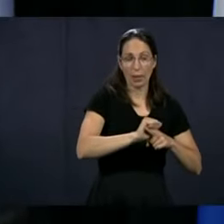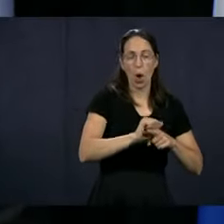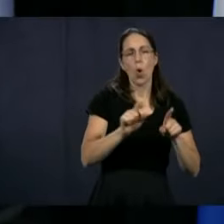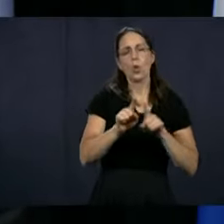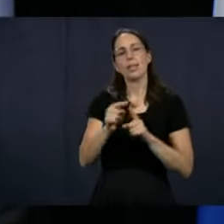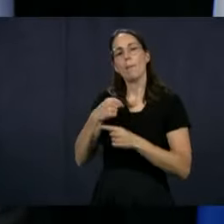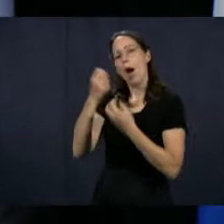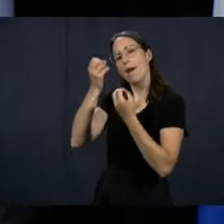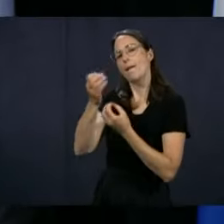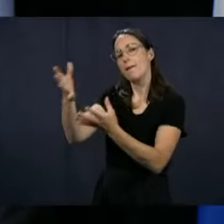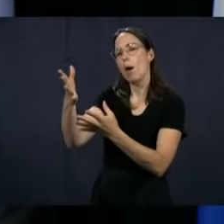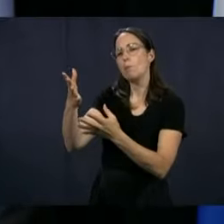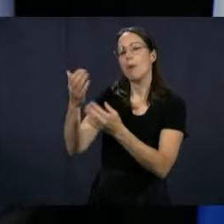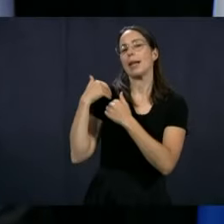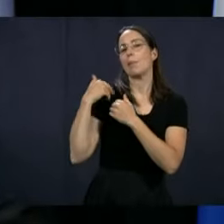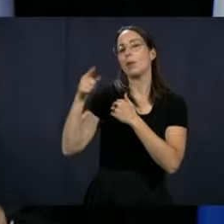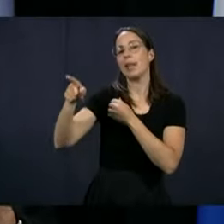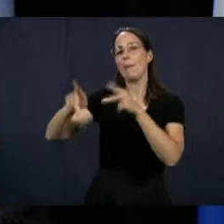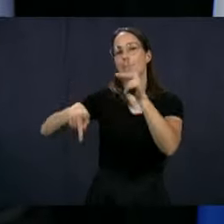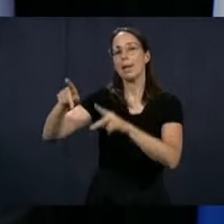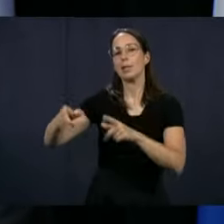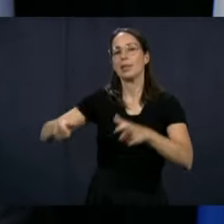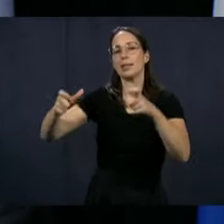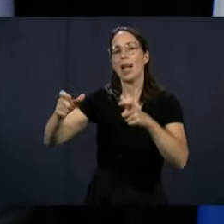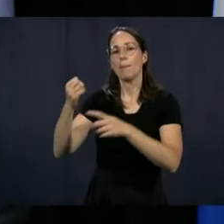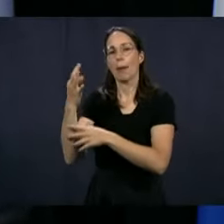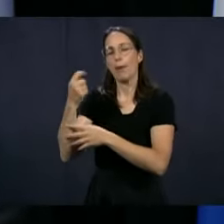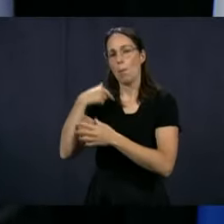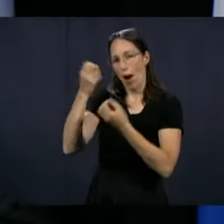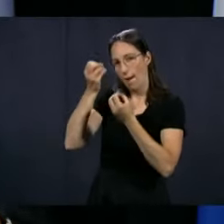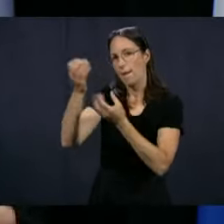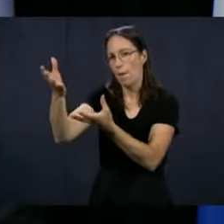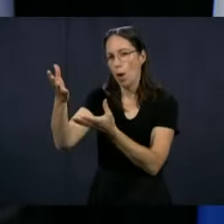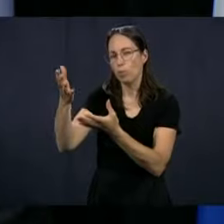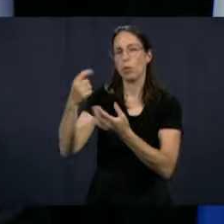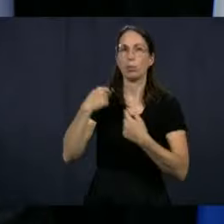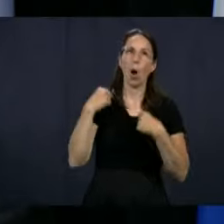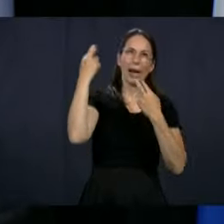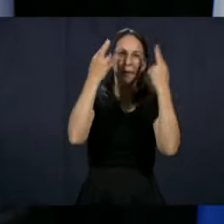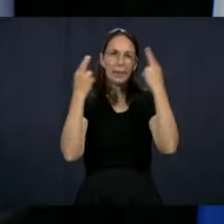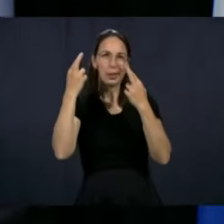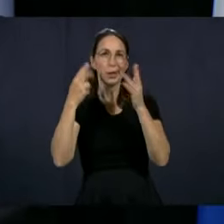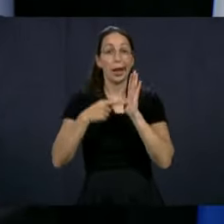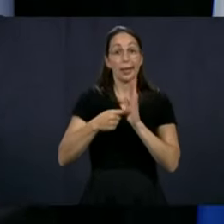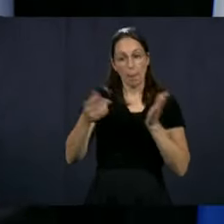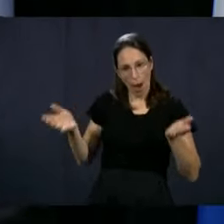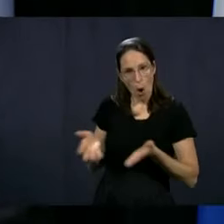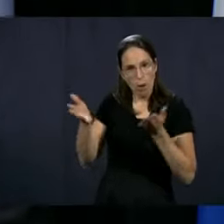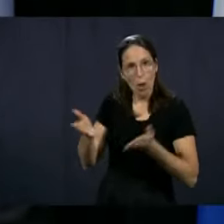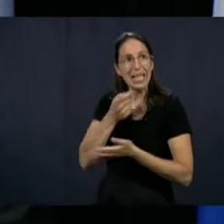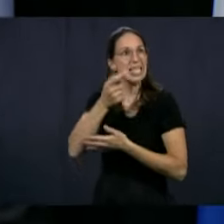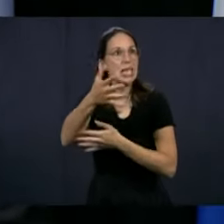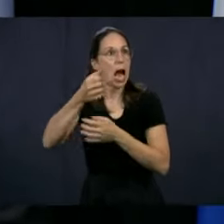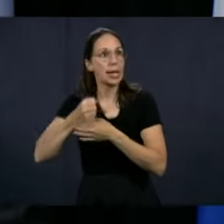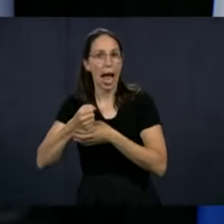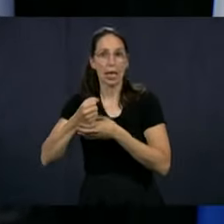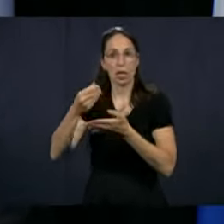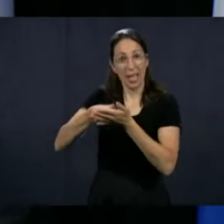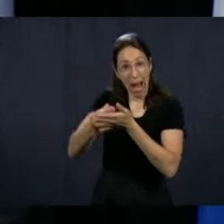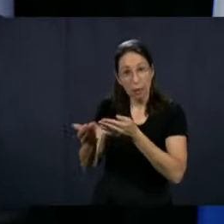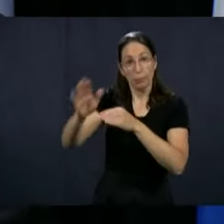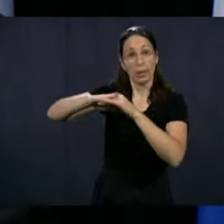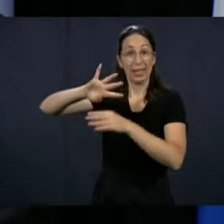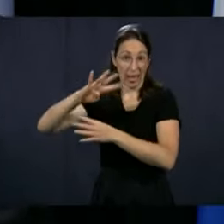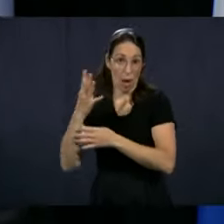responsible for the private residences is that what we're looking at, you know, we have put incentive measures, the $4 an hour. We